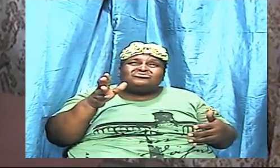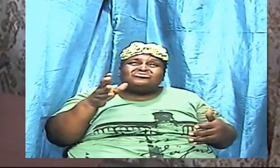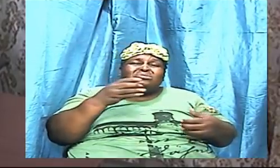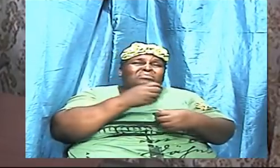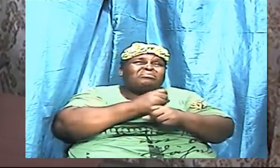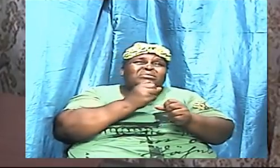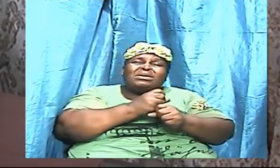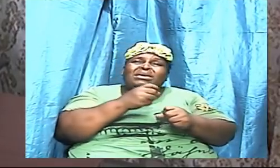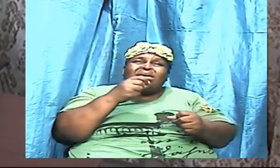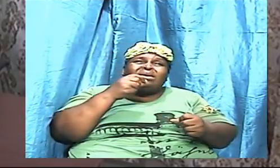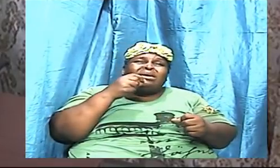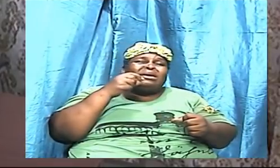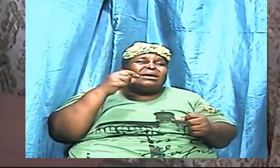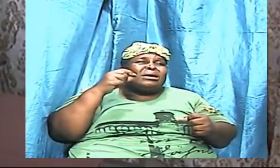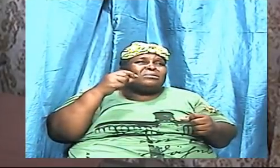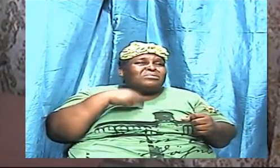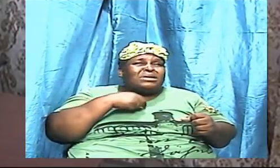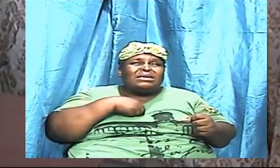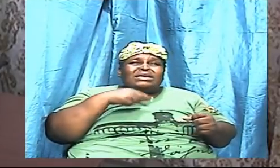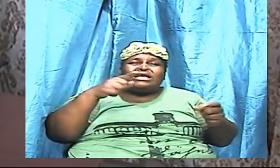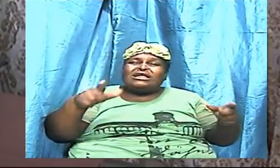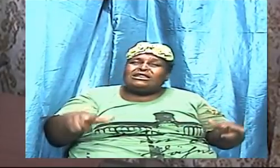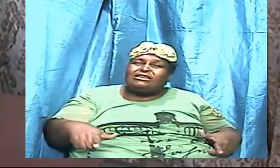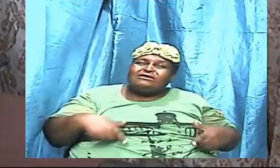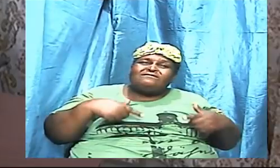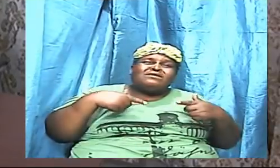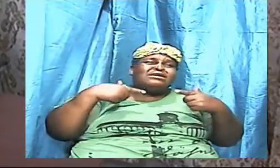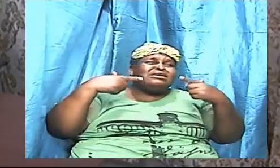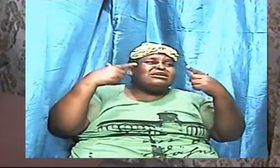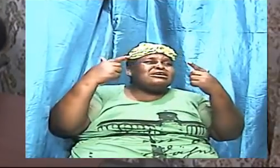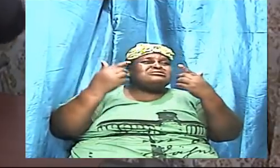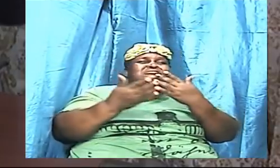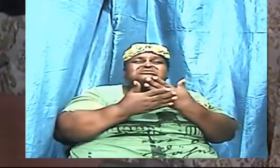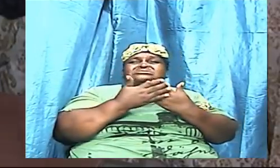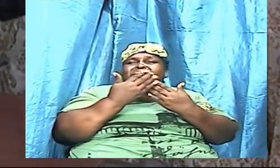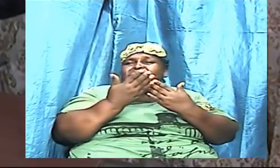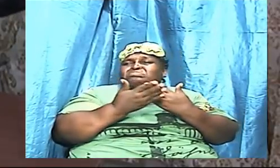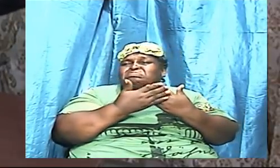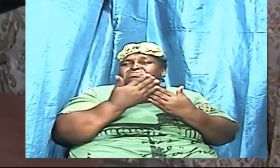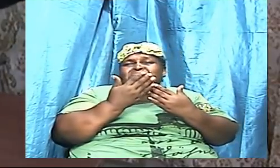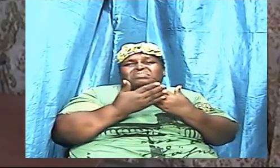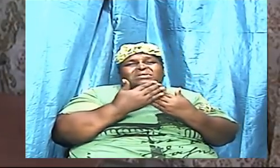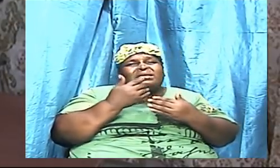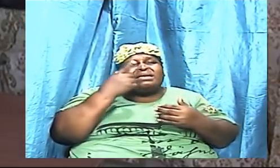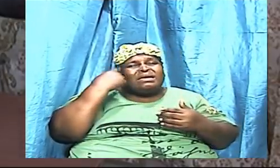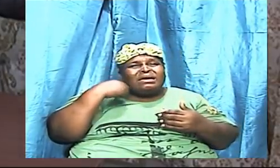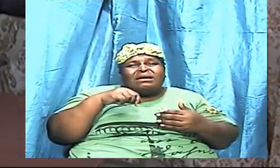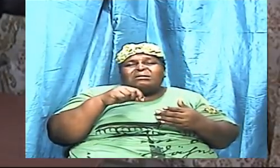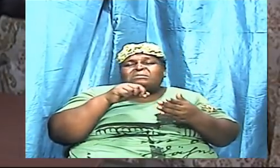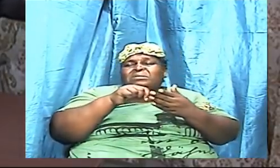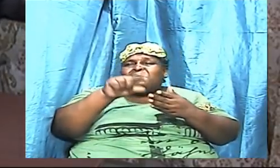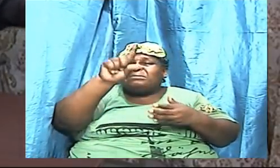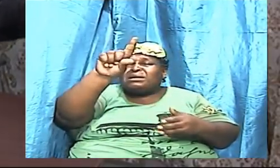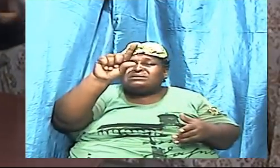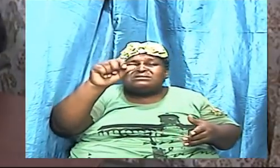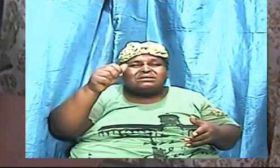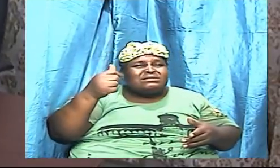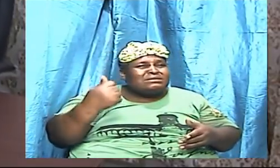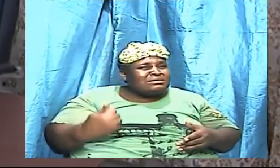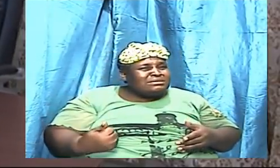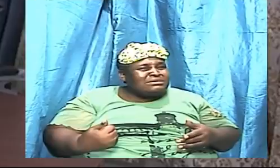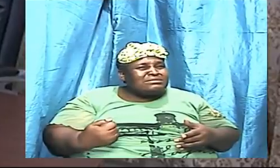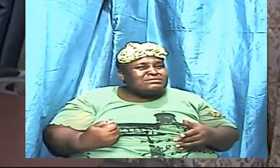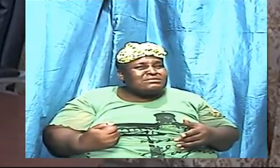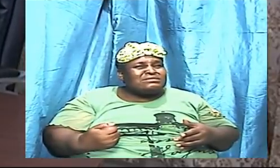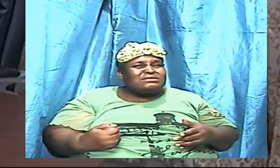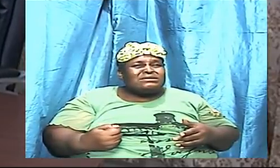top of the sea simply because I have paid my dues and I have gone through many things before and